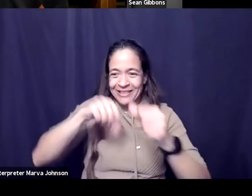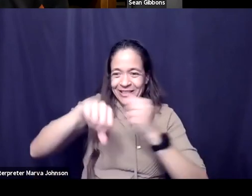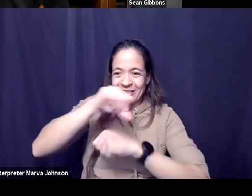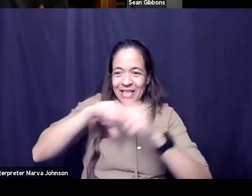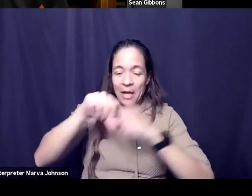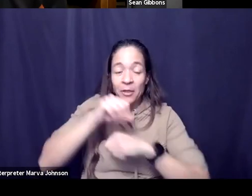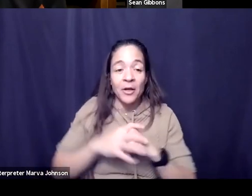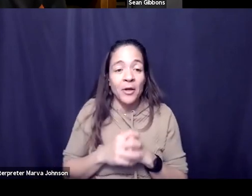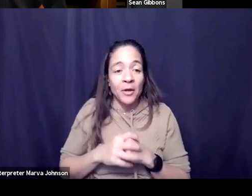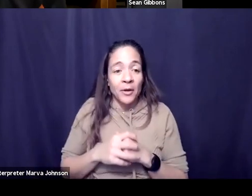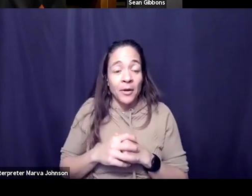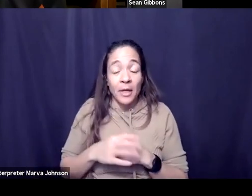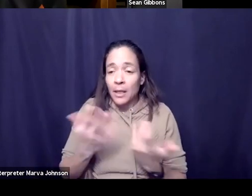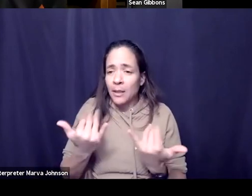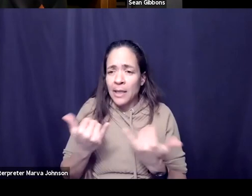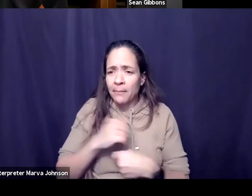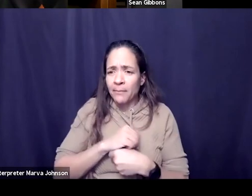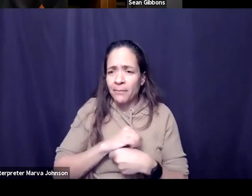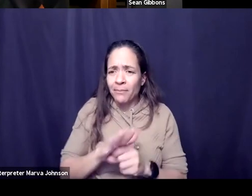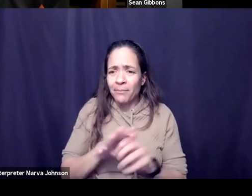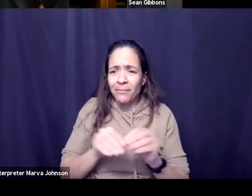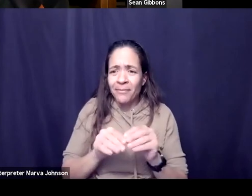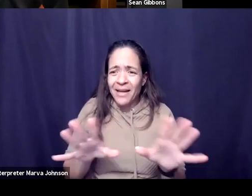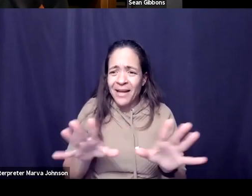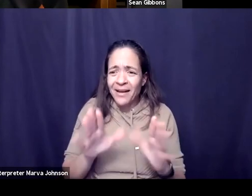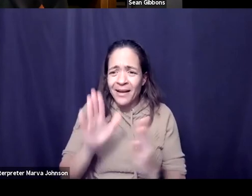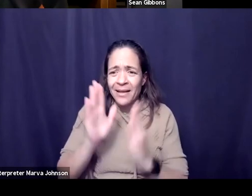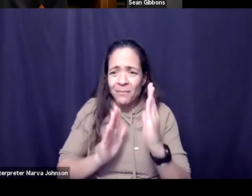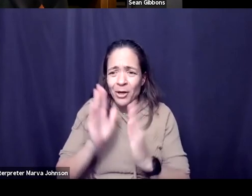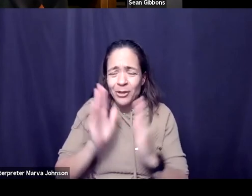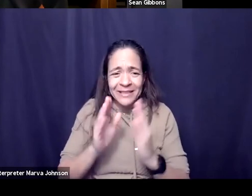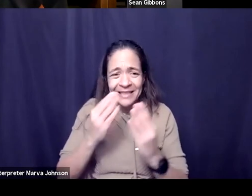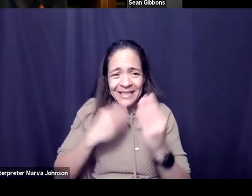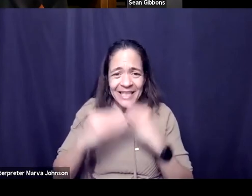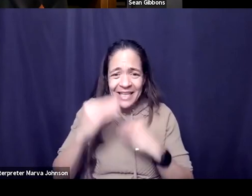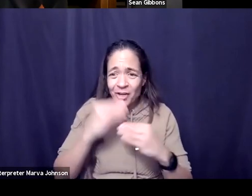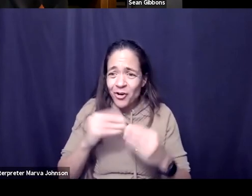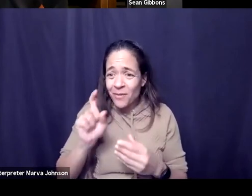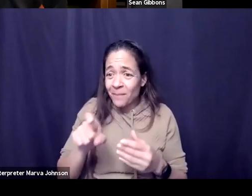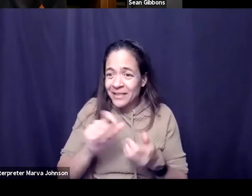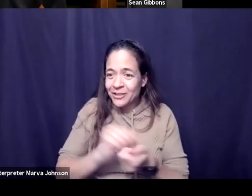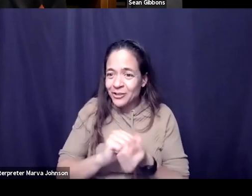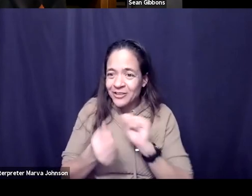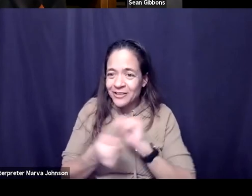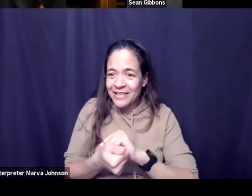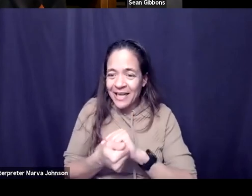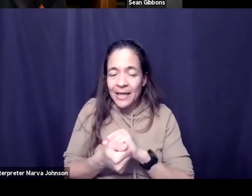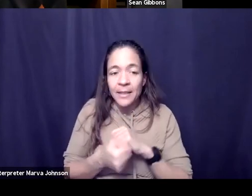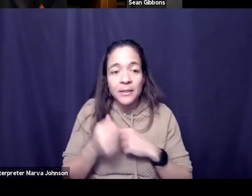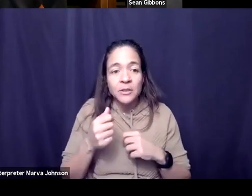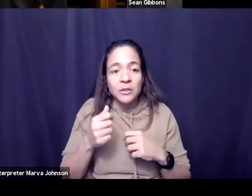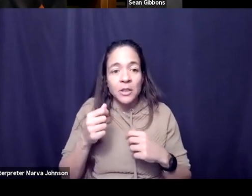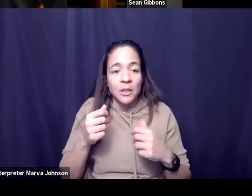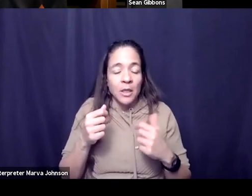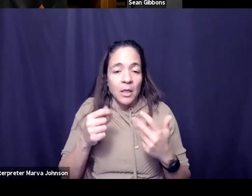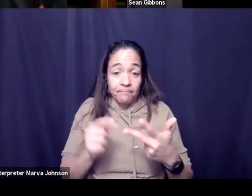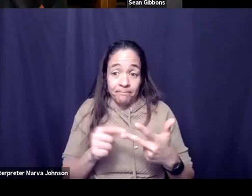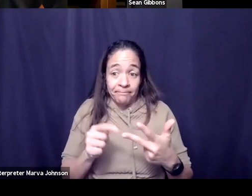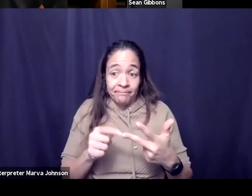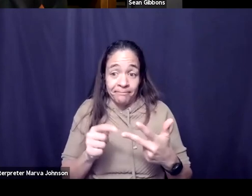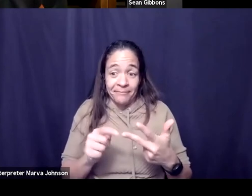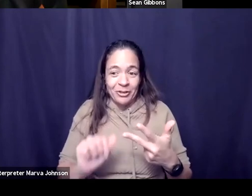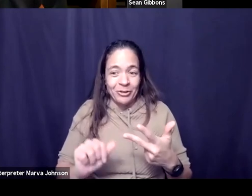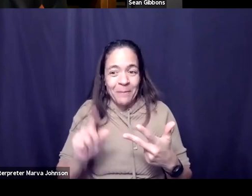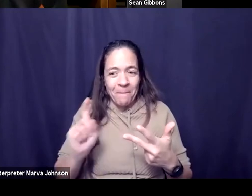do in person dinners like that that had to change but why they existed you know the purpose